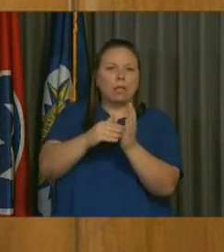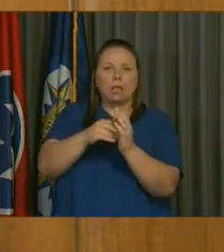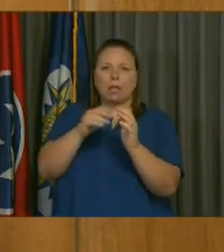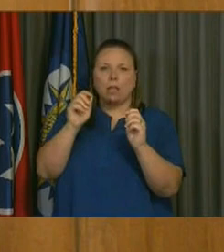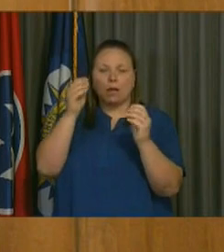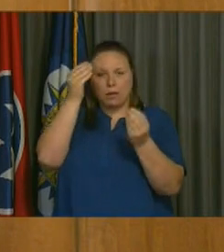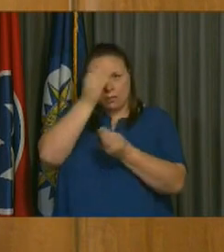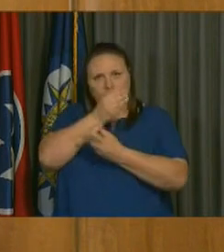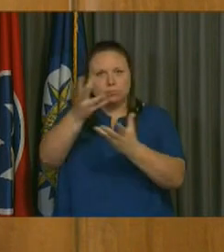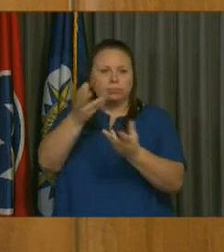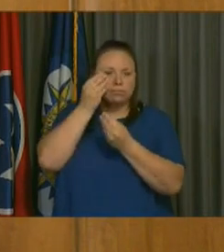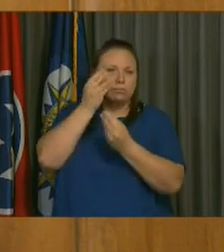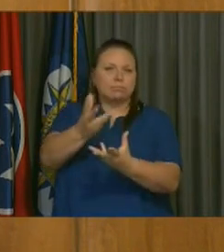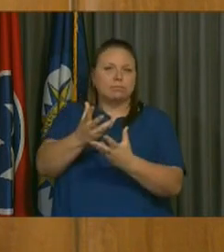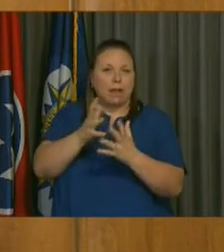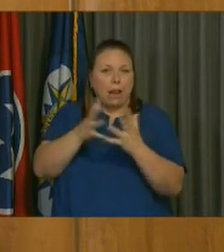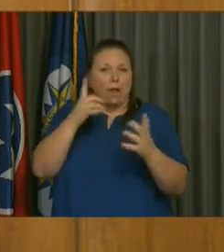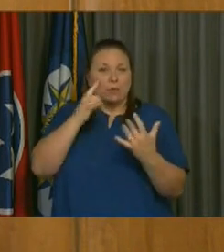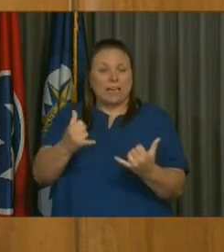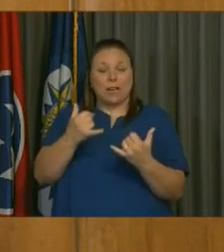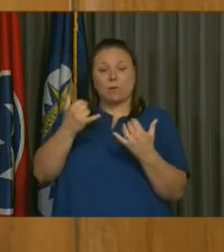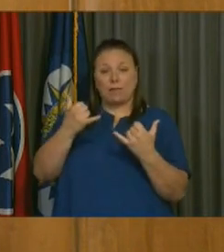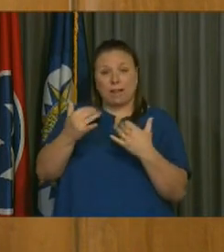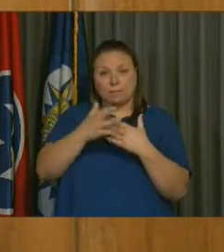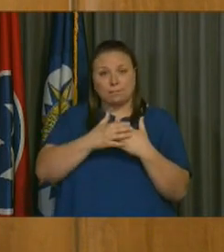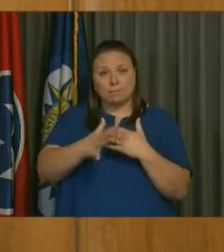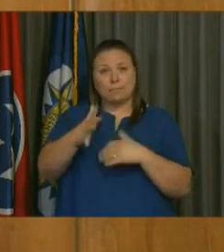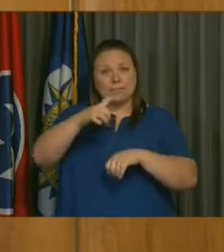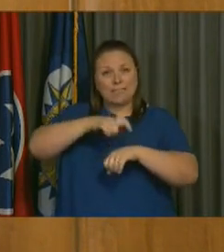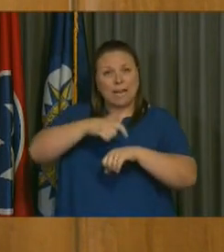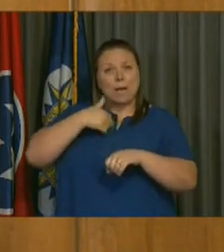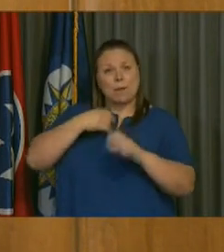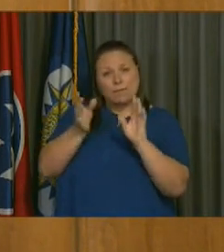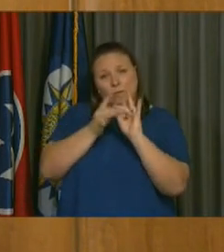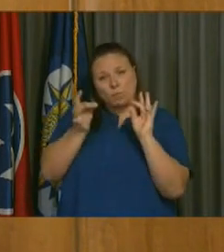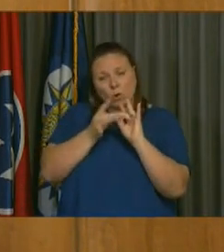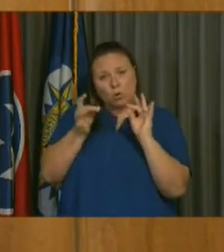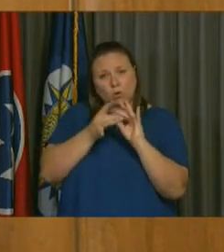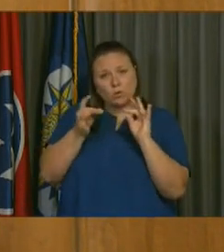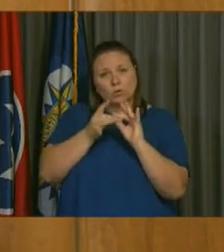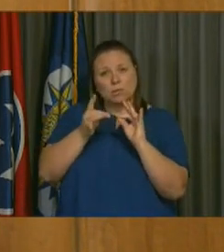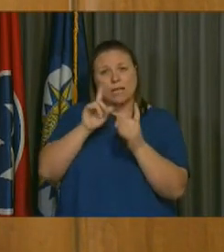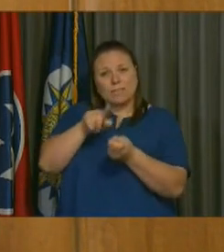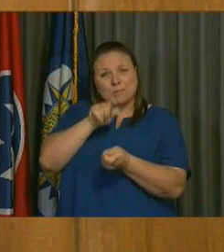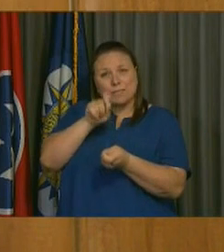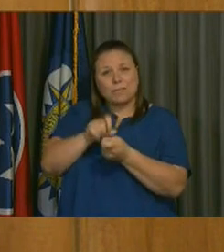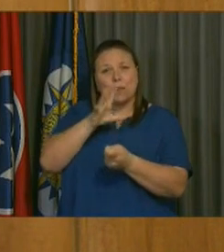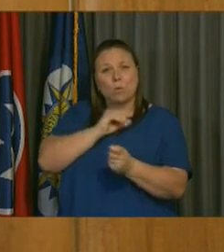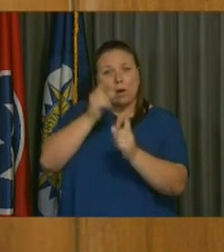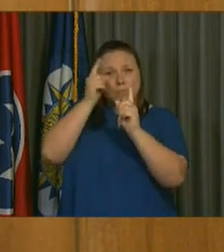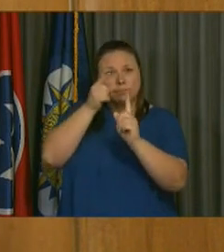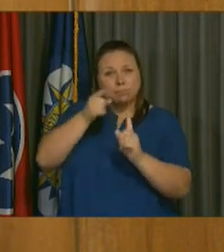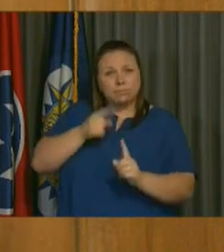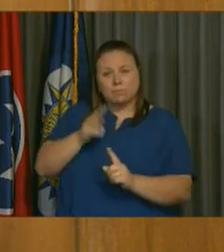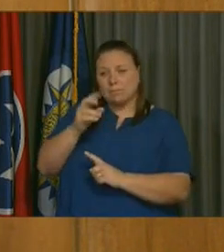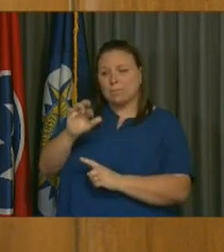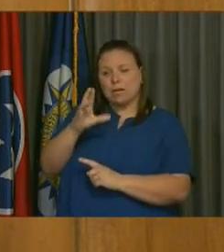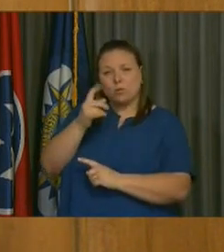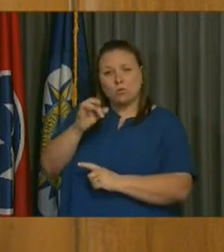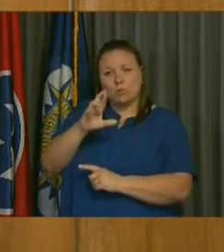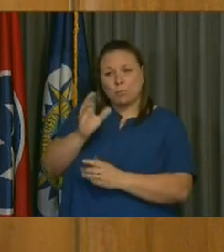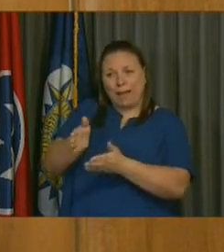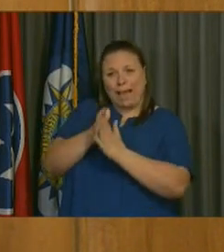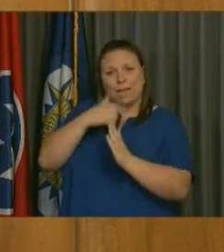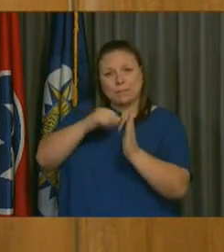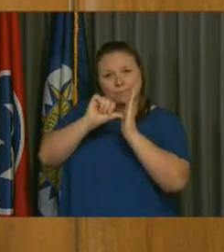for this session. And so for the remaining time we have, I've prepared a few remarks. I particularly want to touch on a few points that Mayor Cooper had asked me to